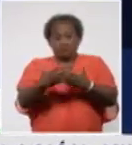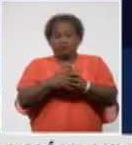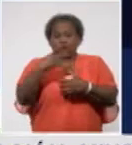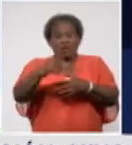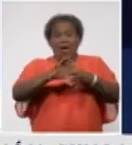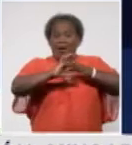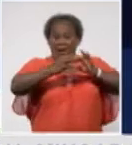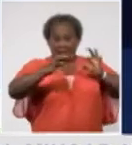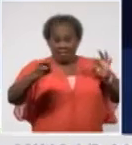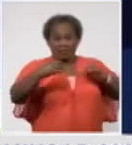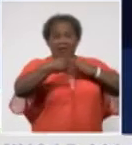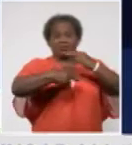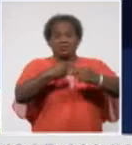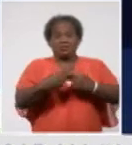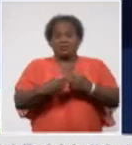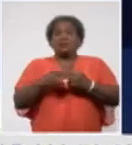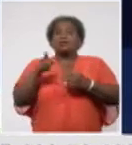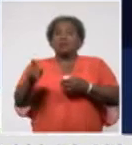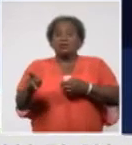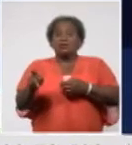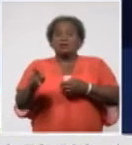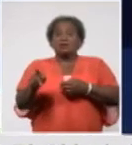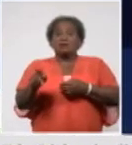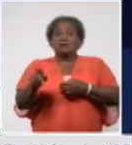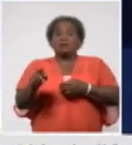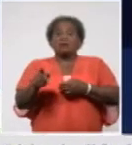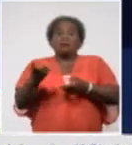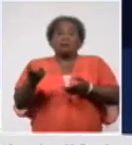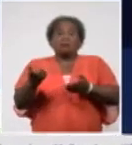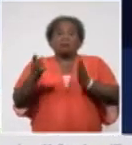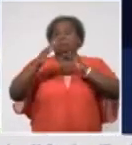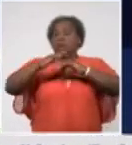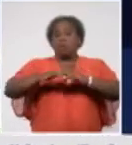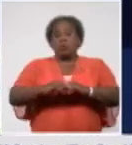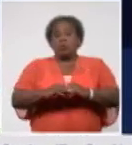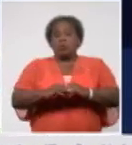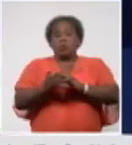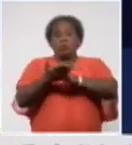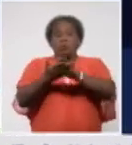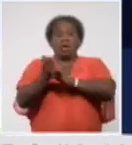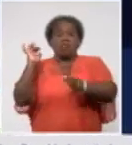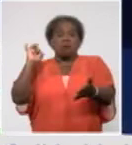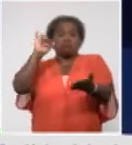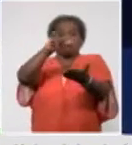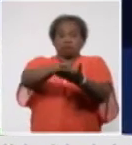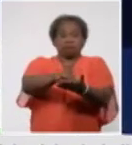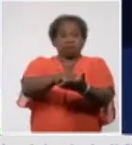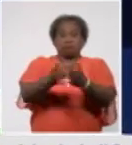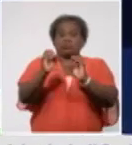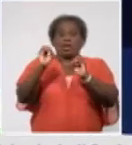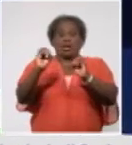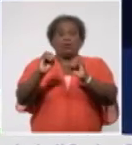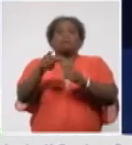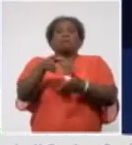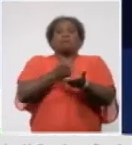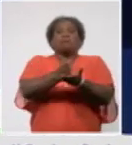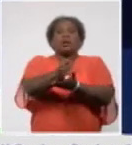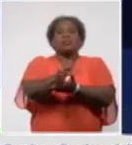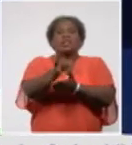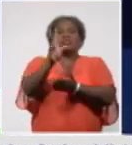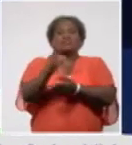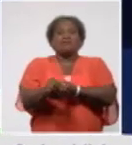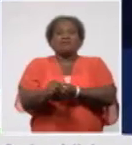41 are male for 50.1% of all cases and 41 are female,